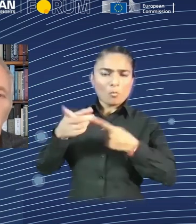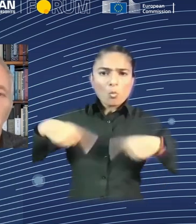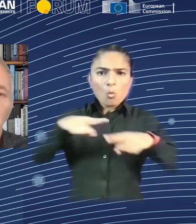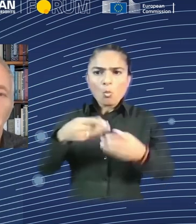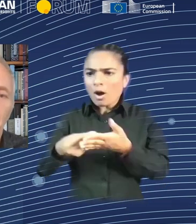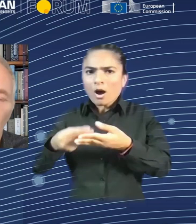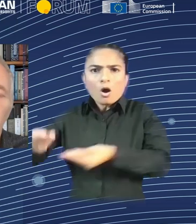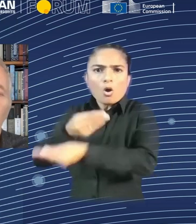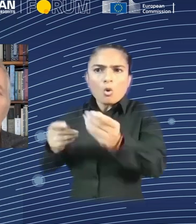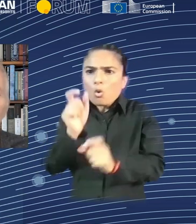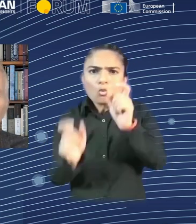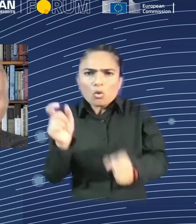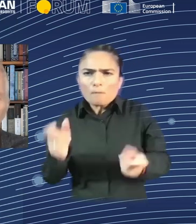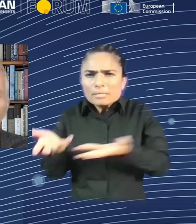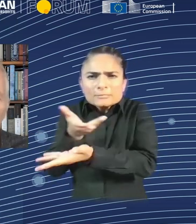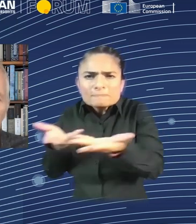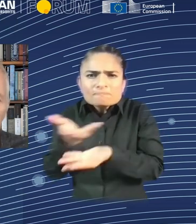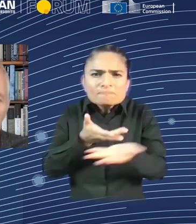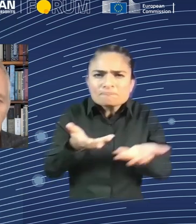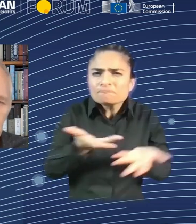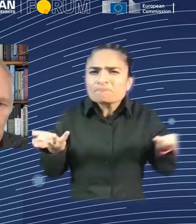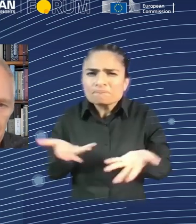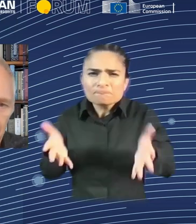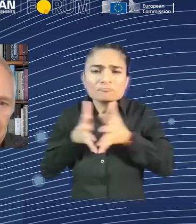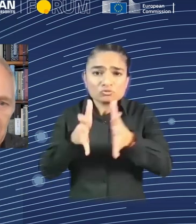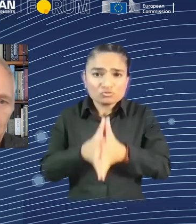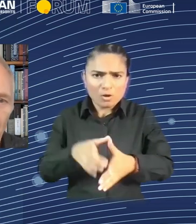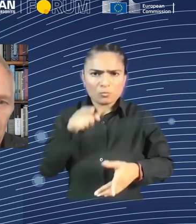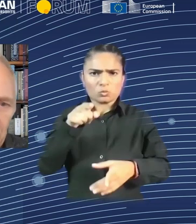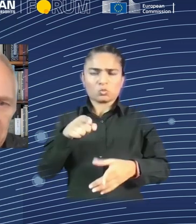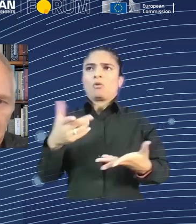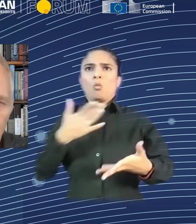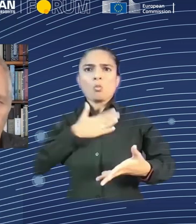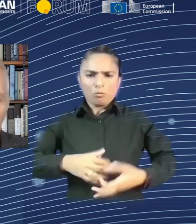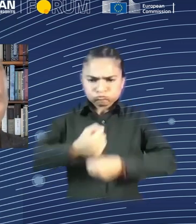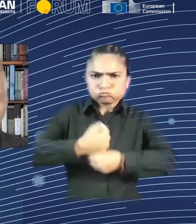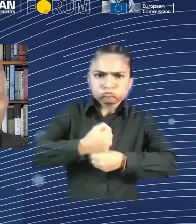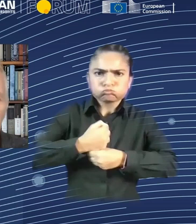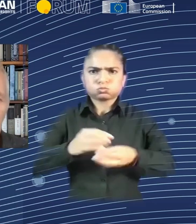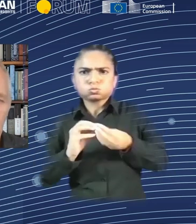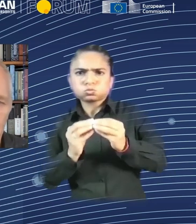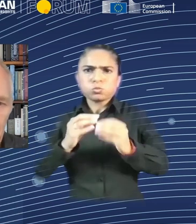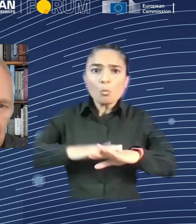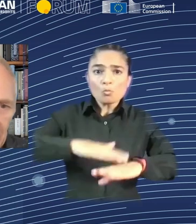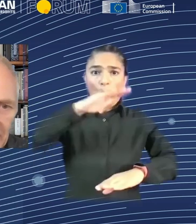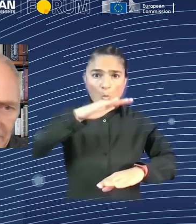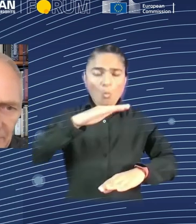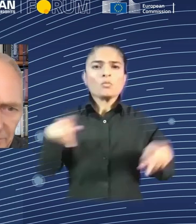you also get increased population. And so in this chart, you see the increase in population